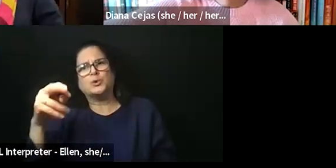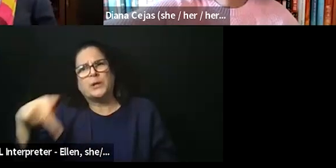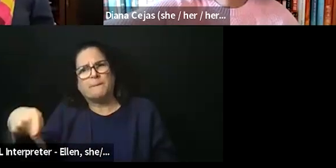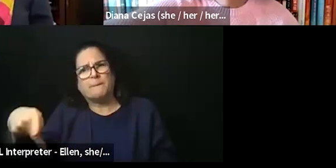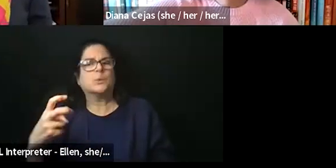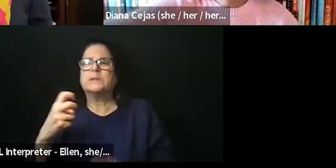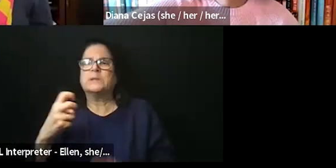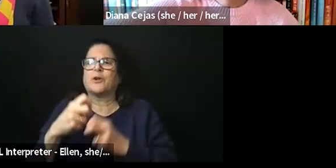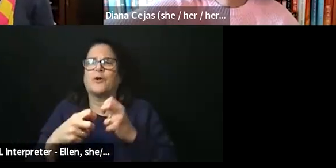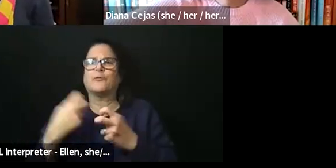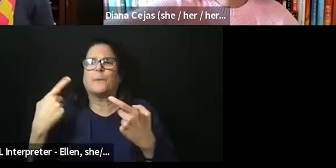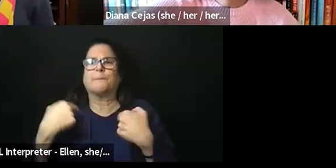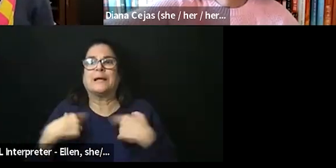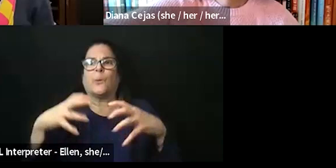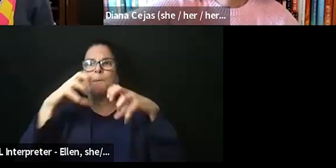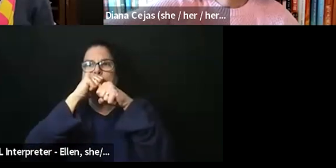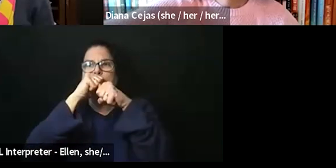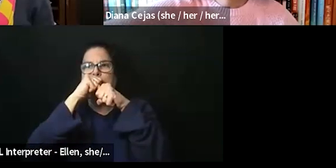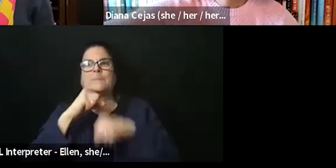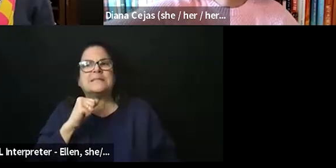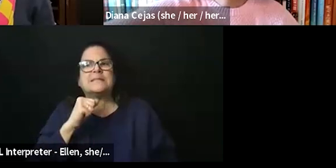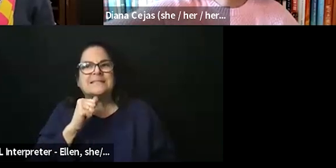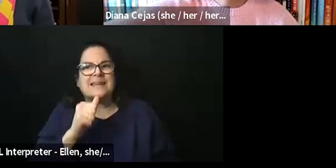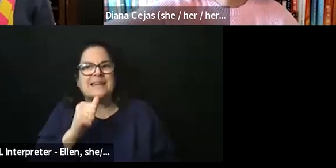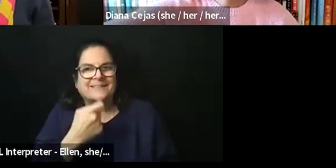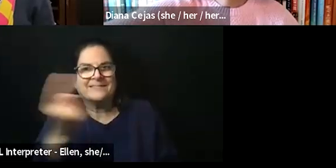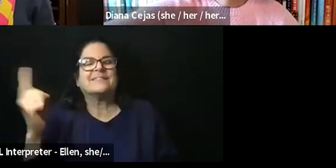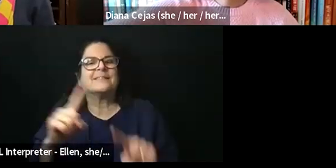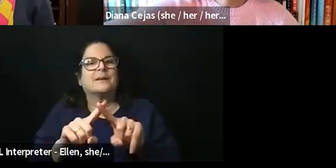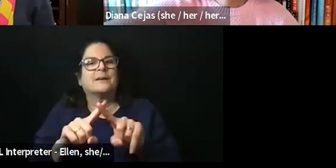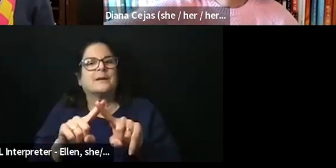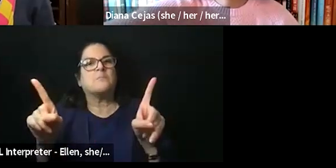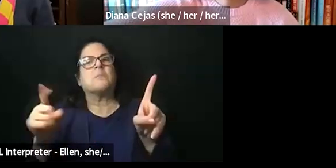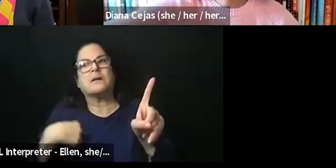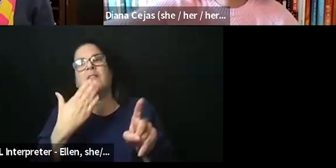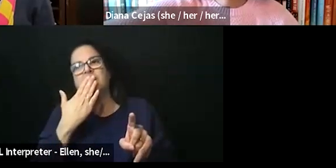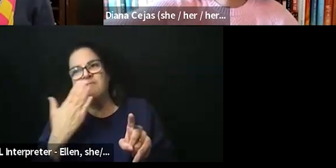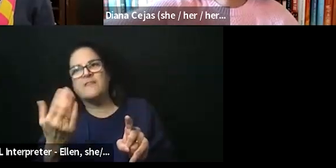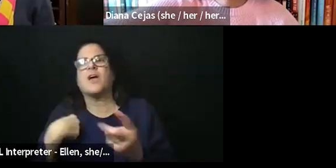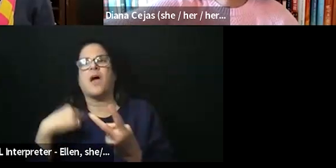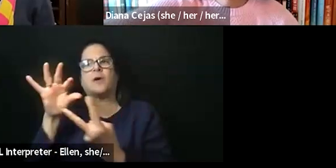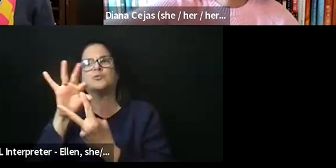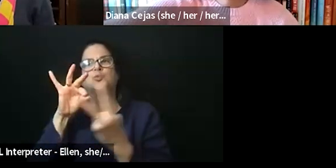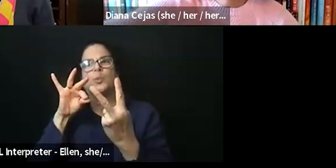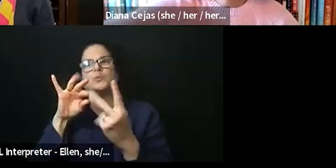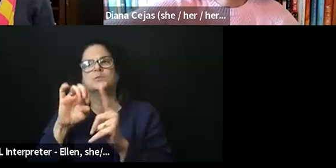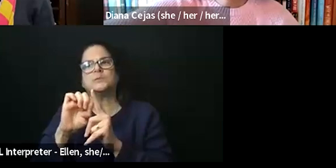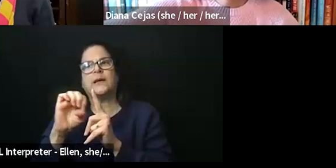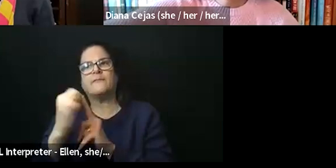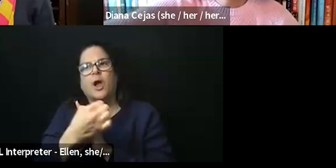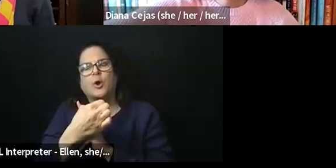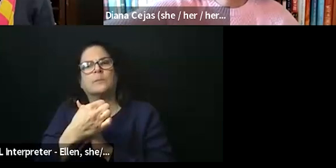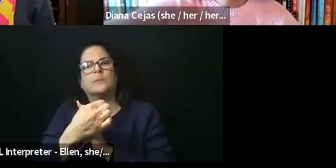But, you know, I had thankfully chosen an environment, probably also in part because of my chronic illness,